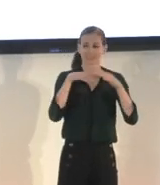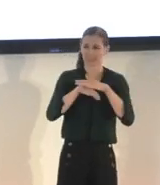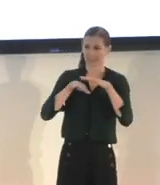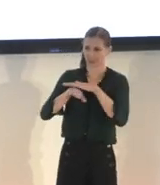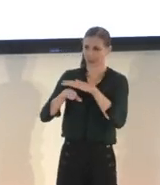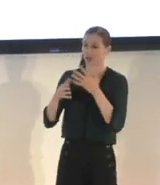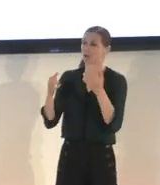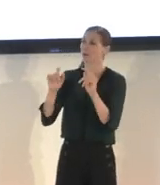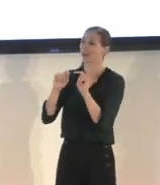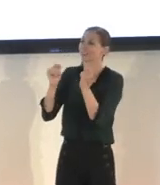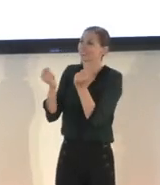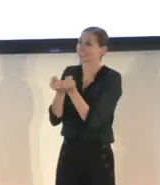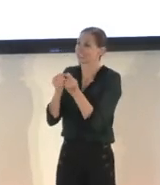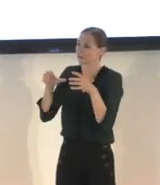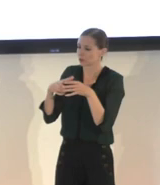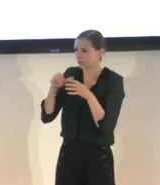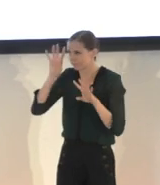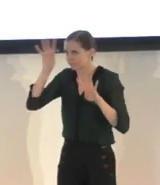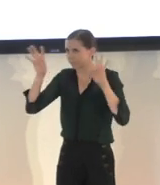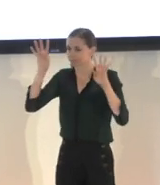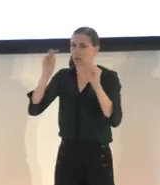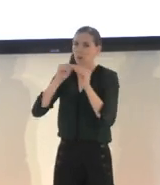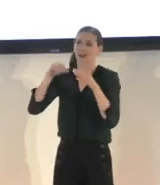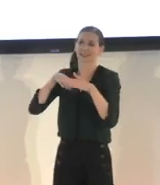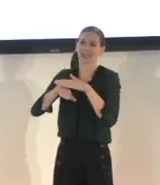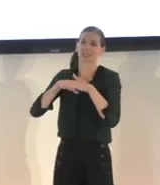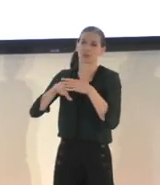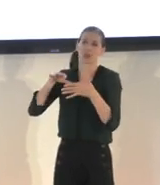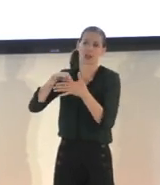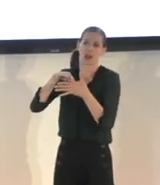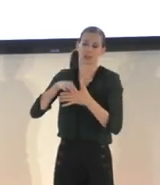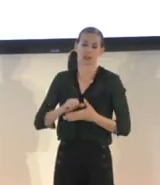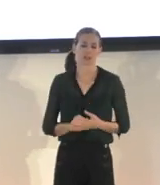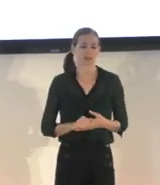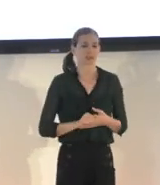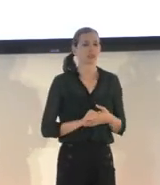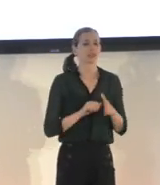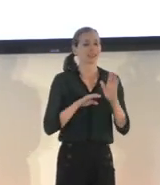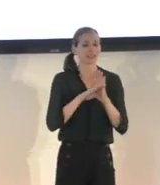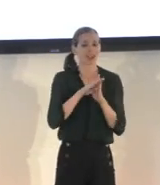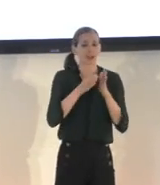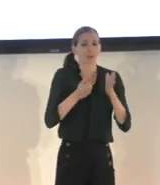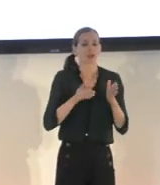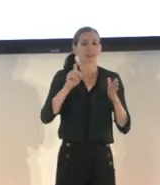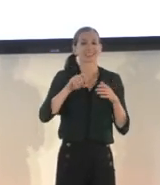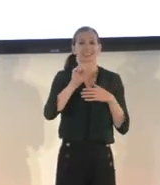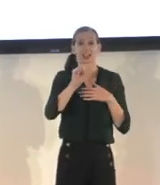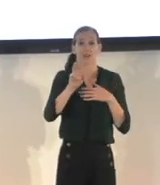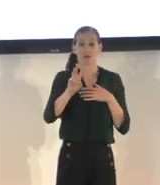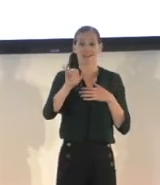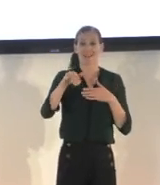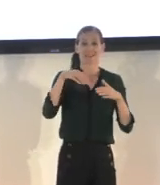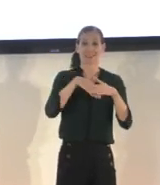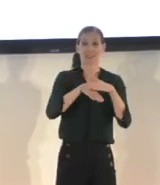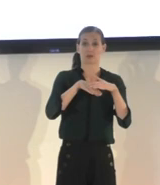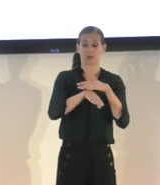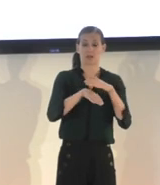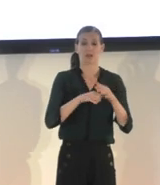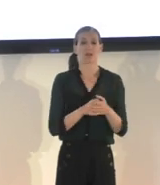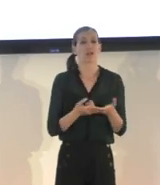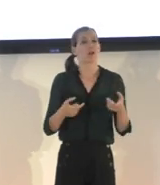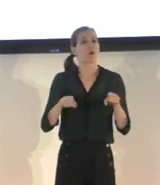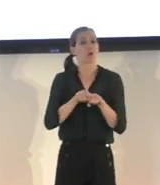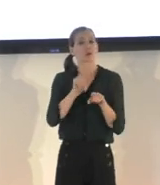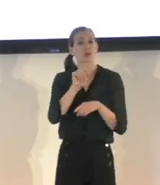accessible content and for that developers will need software that's accessible and also provide tools that lets teams add